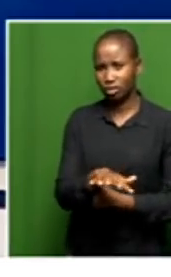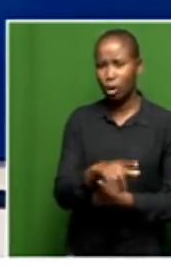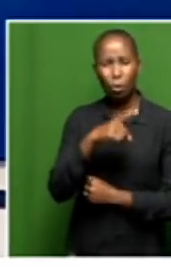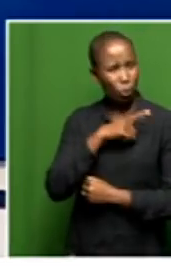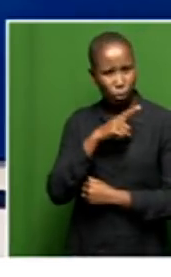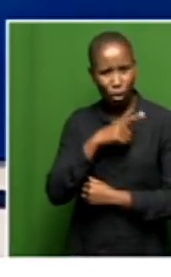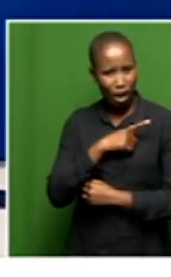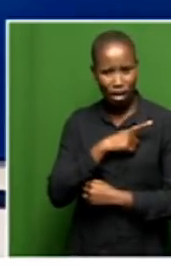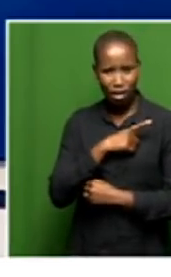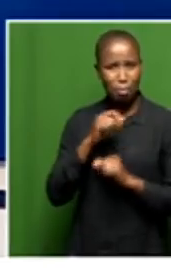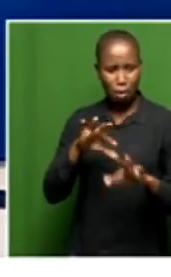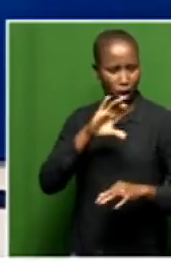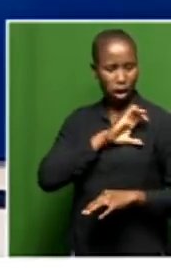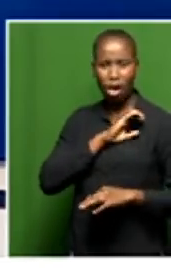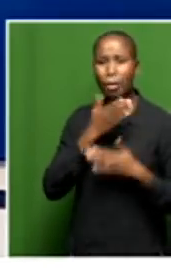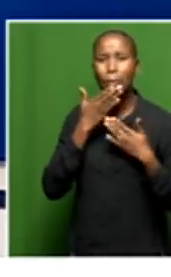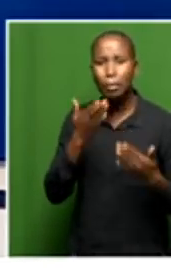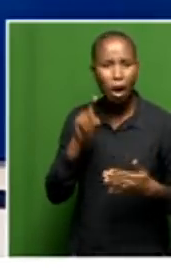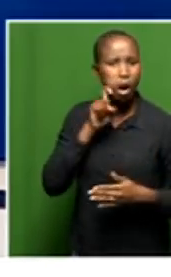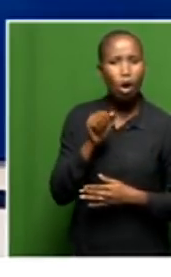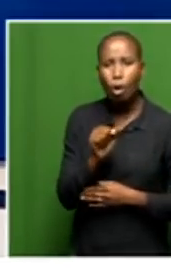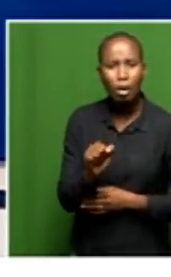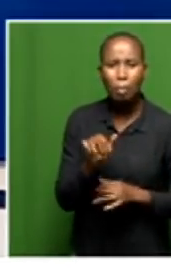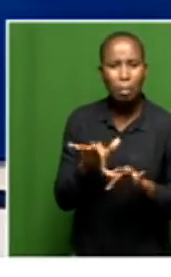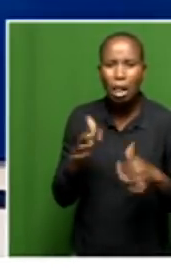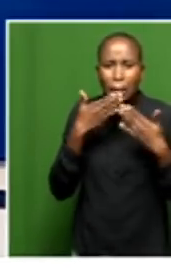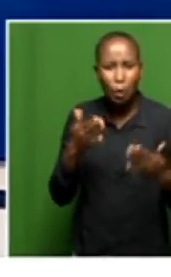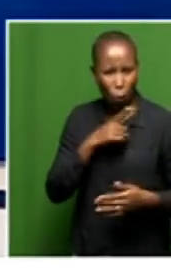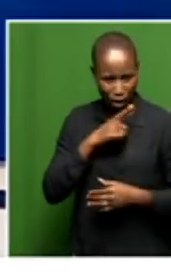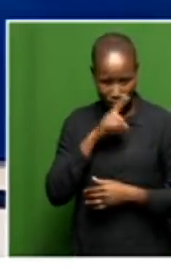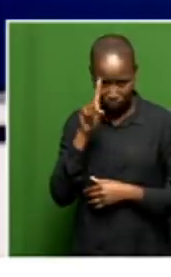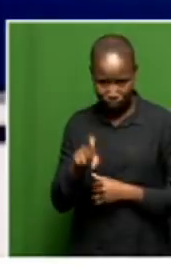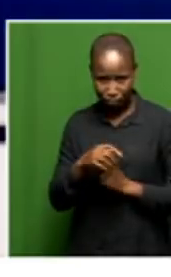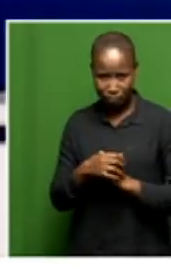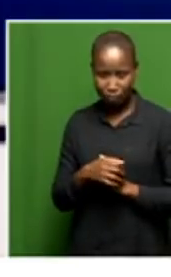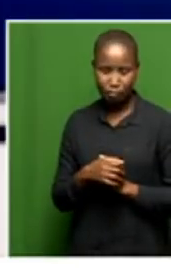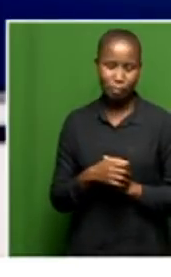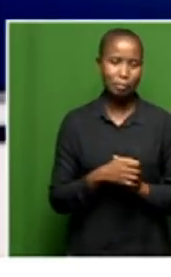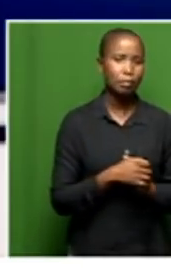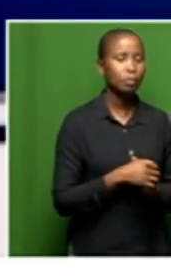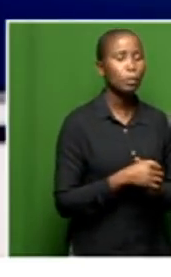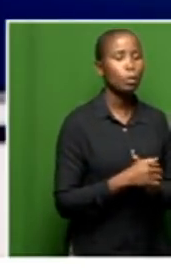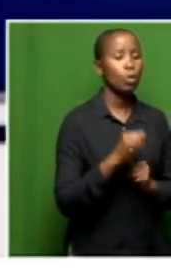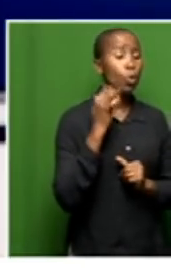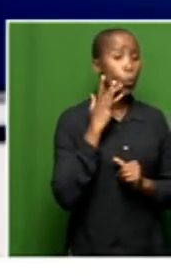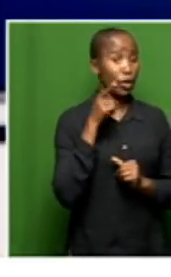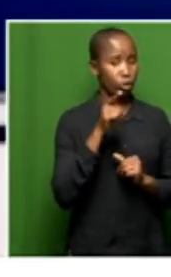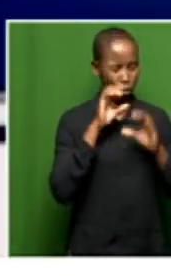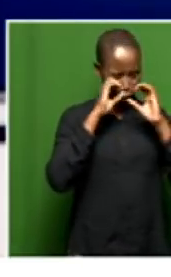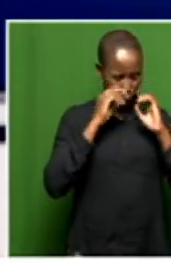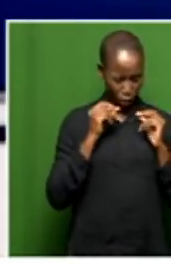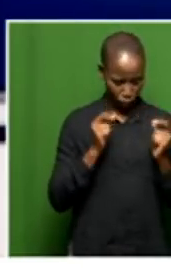there have not been any patients housed at the facility since it's been launched? When you do a quick Google search,